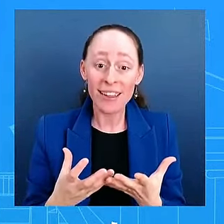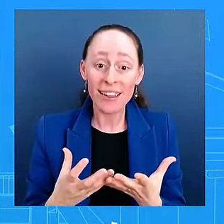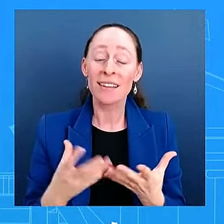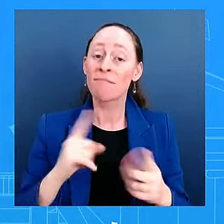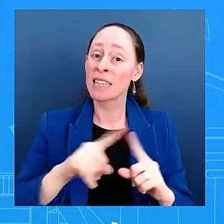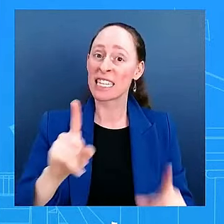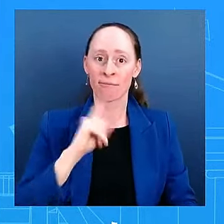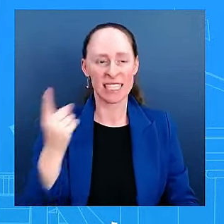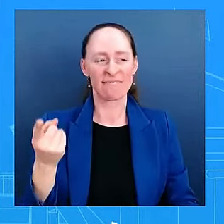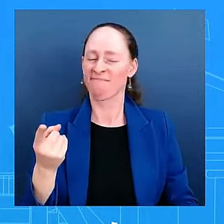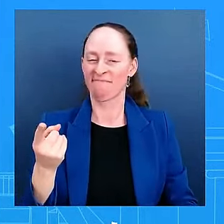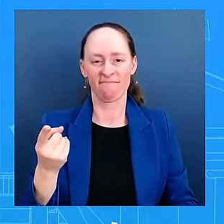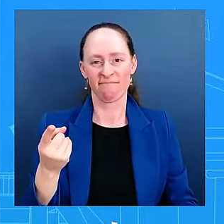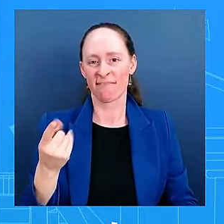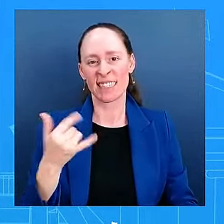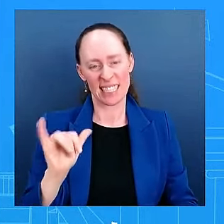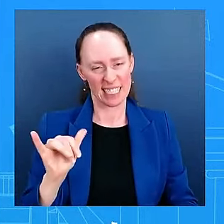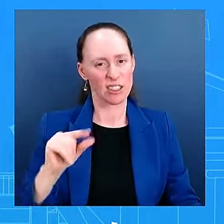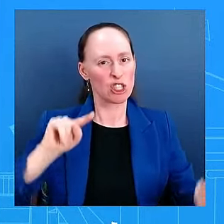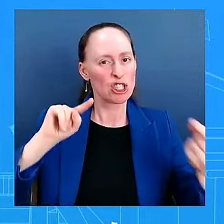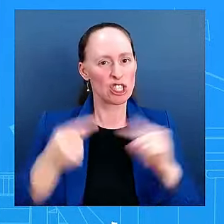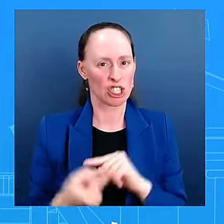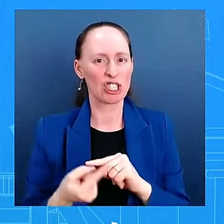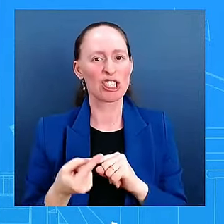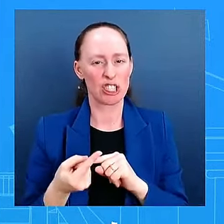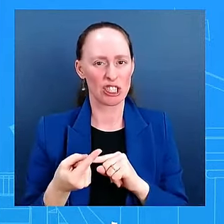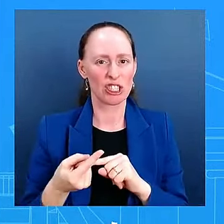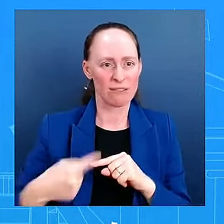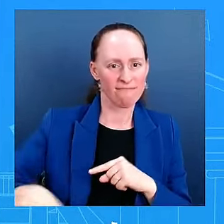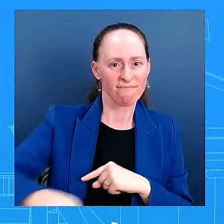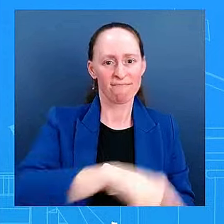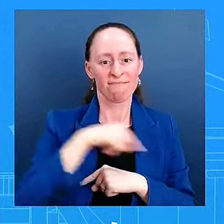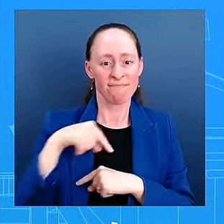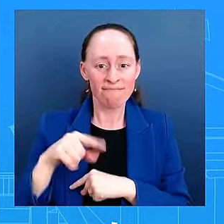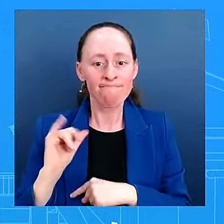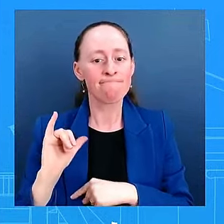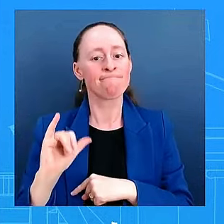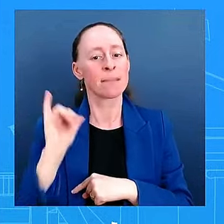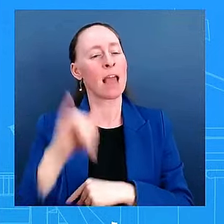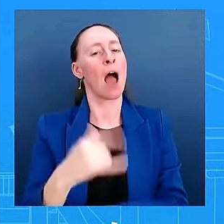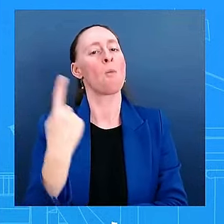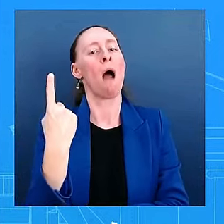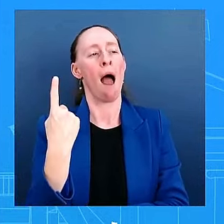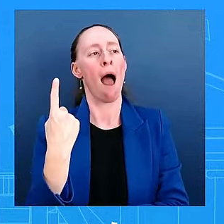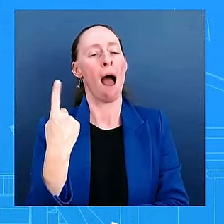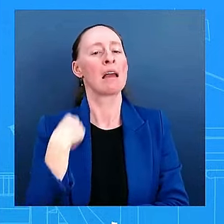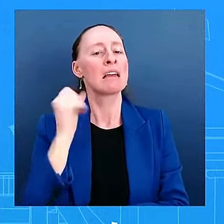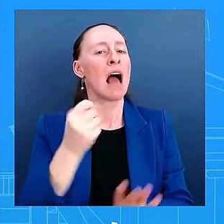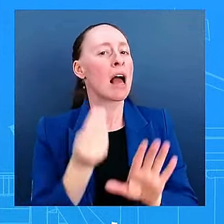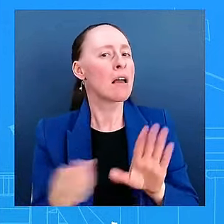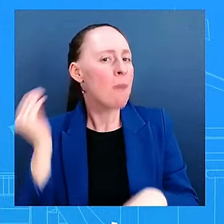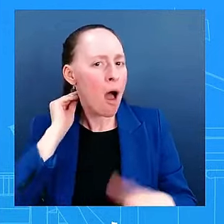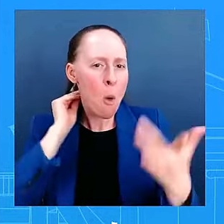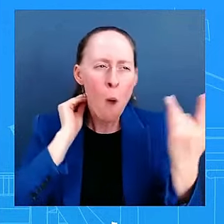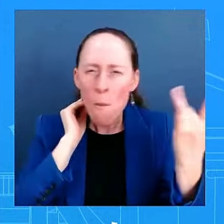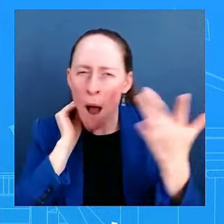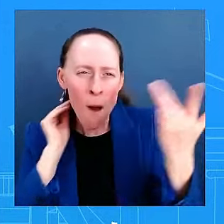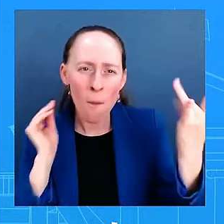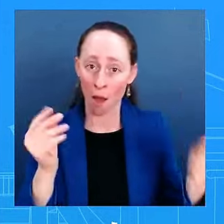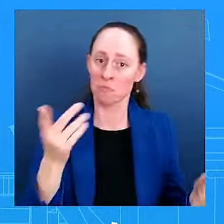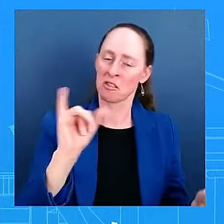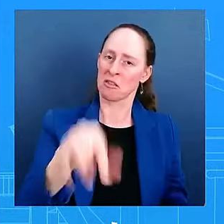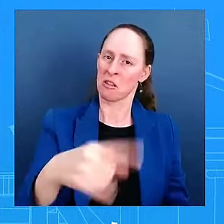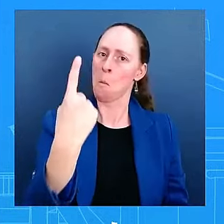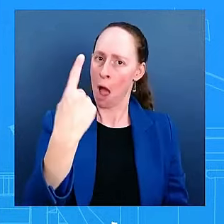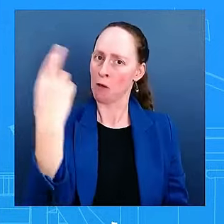telling you as a data point to share because we know that you guys would have questions. That's a data point that I'm using. And I'm also saying that there's going to be